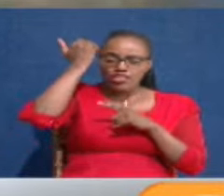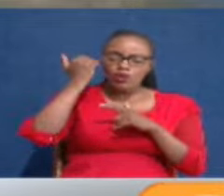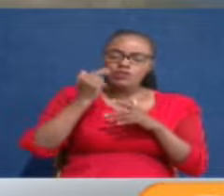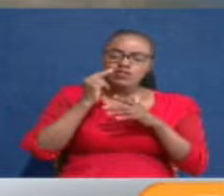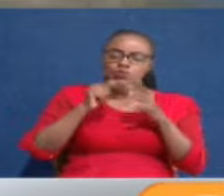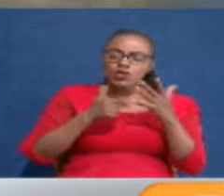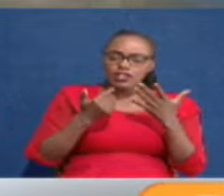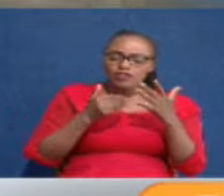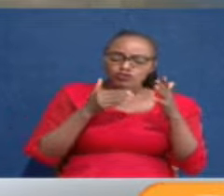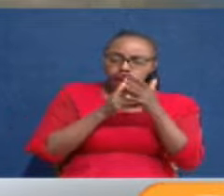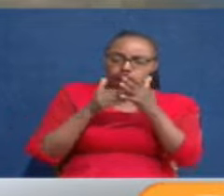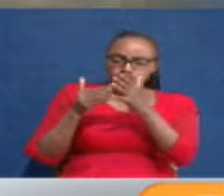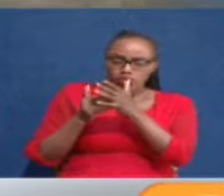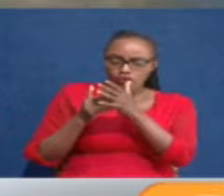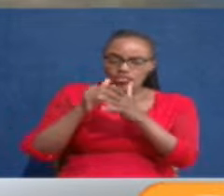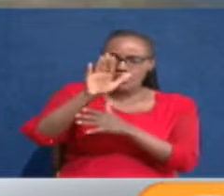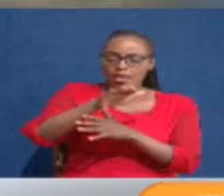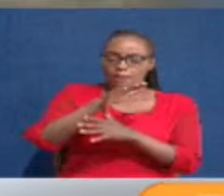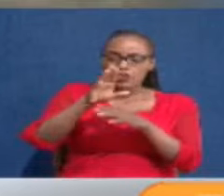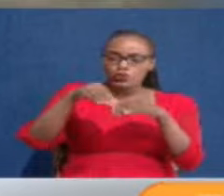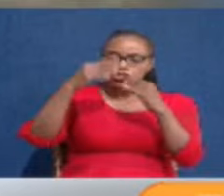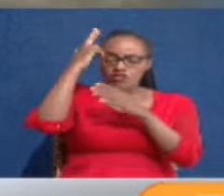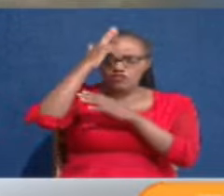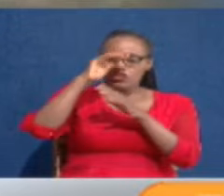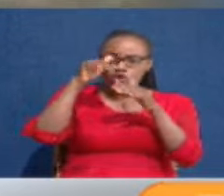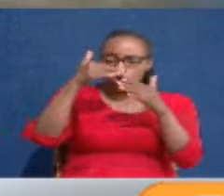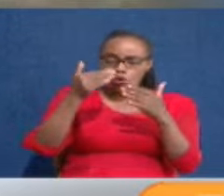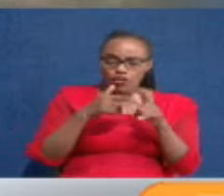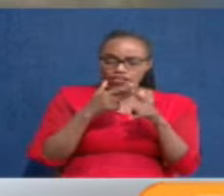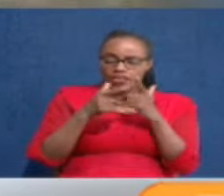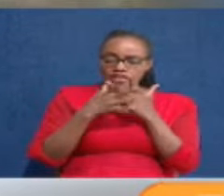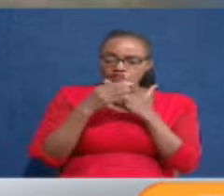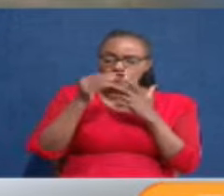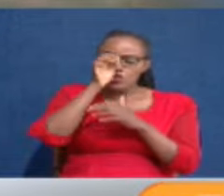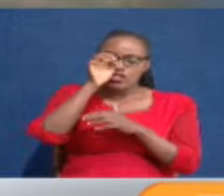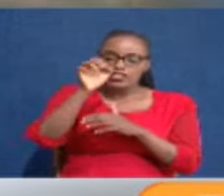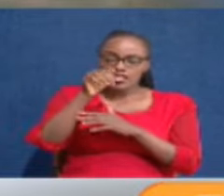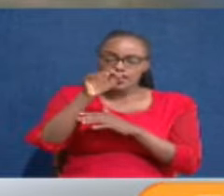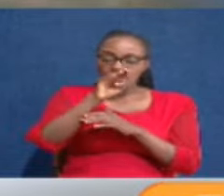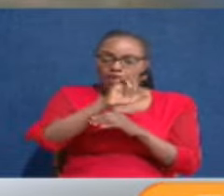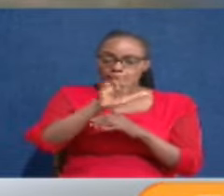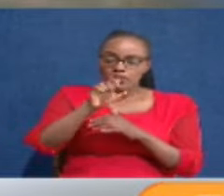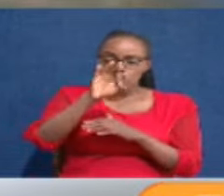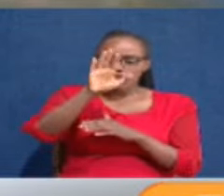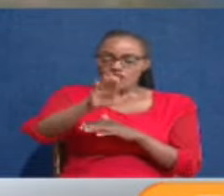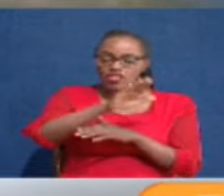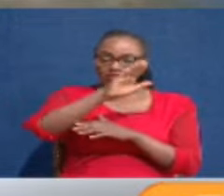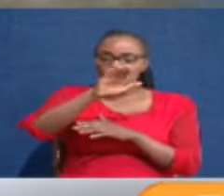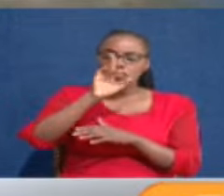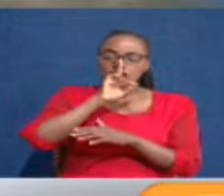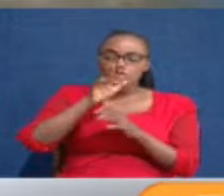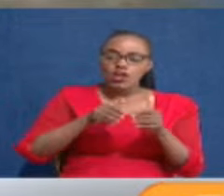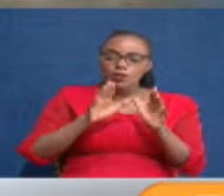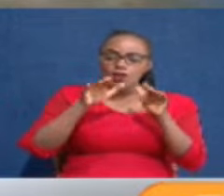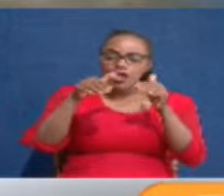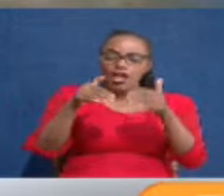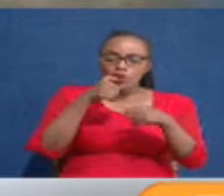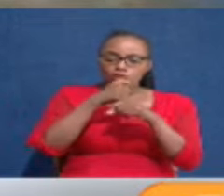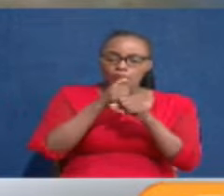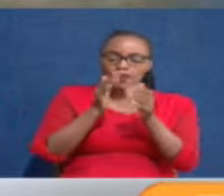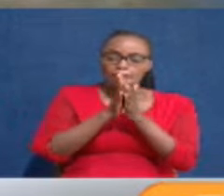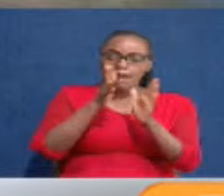Parliament from the obligation to give reasons or justification for rejecting the views of the public is the surest way of rendering public